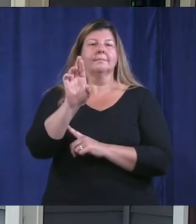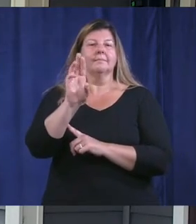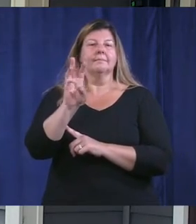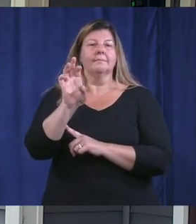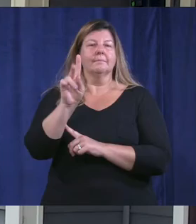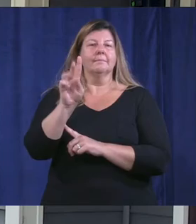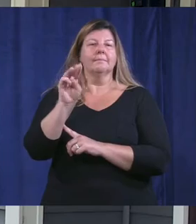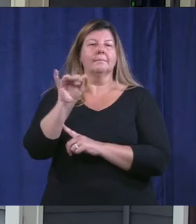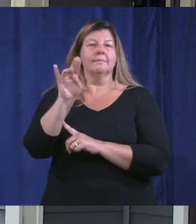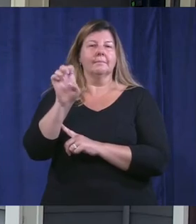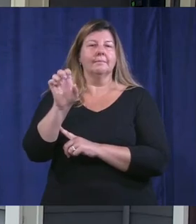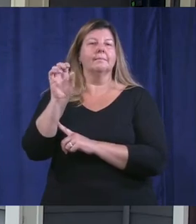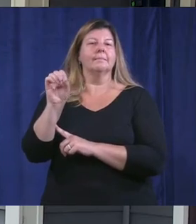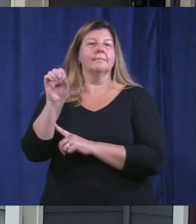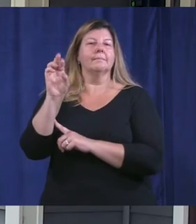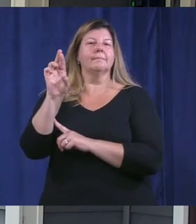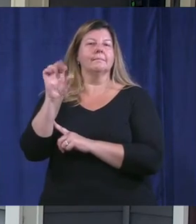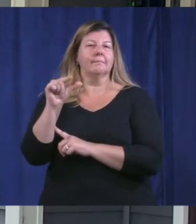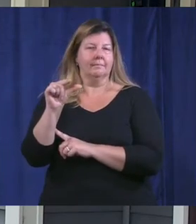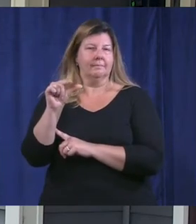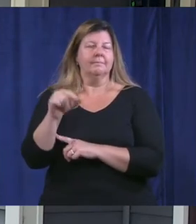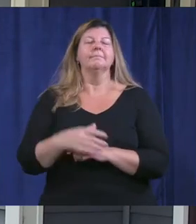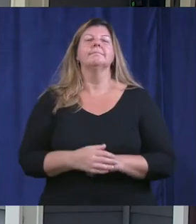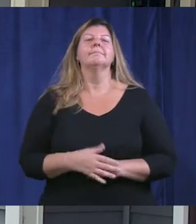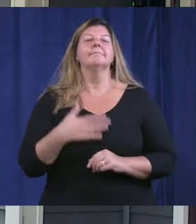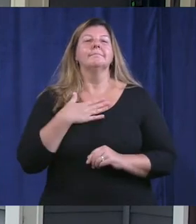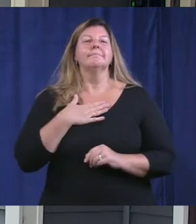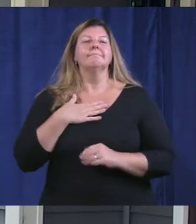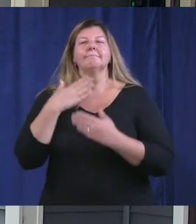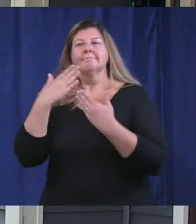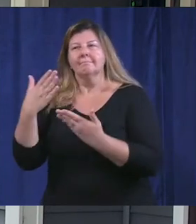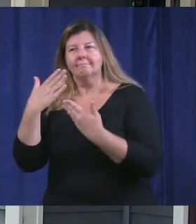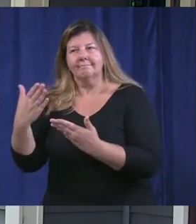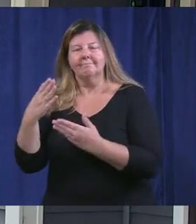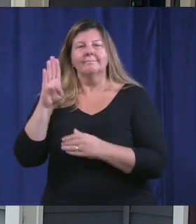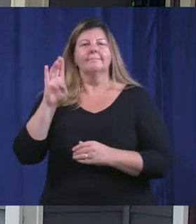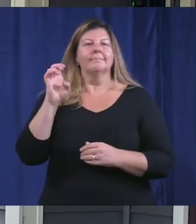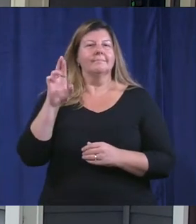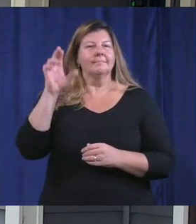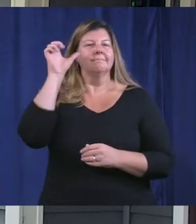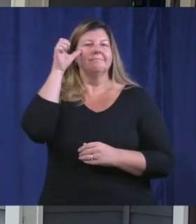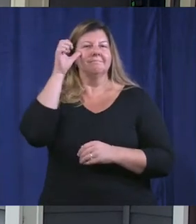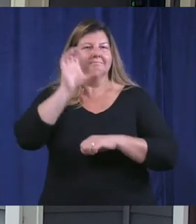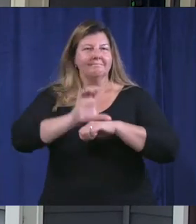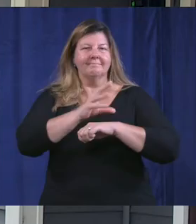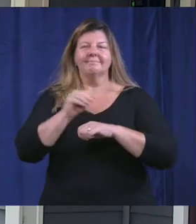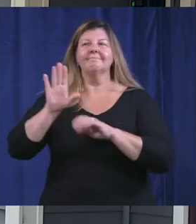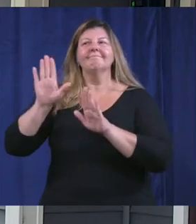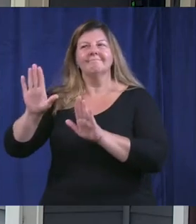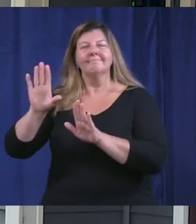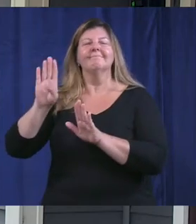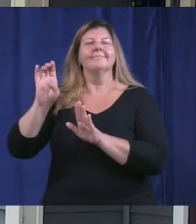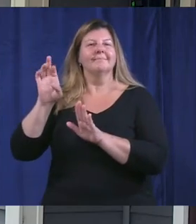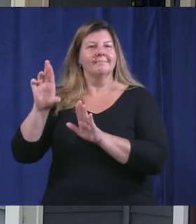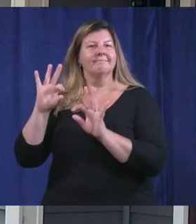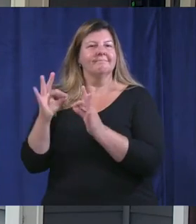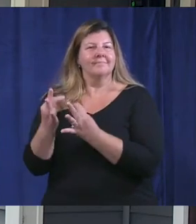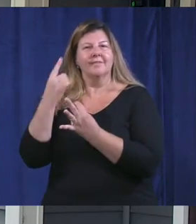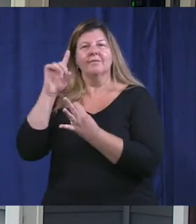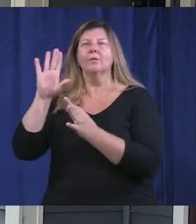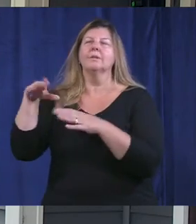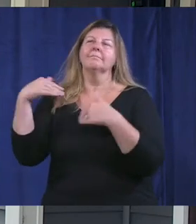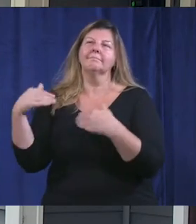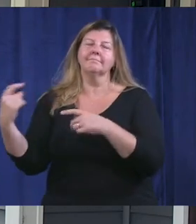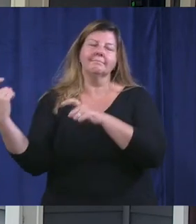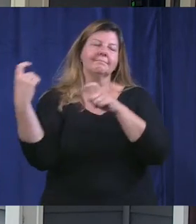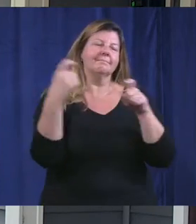We thank Bibber Memorial Chapel and the Bibber family for their generous donation and we look forward to providing captioning